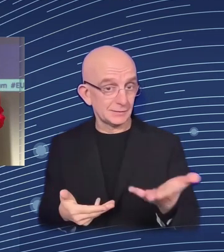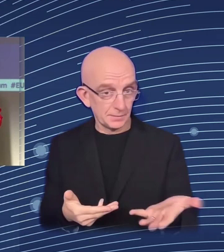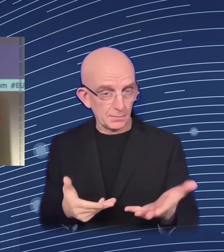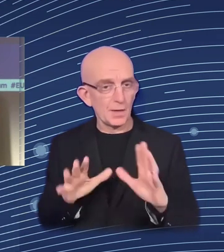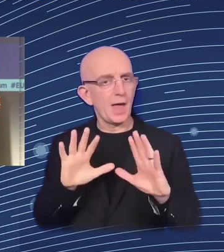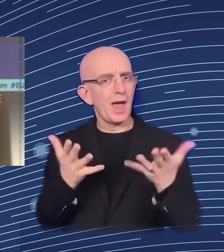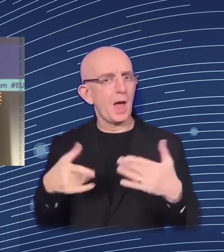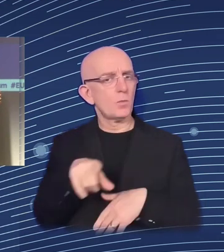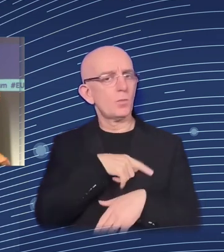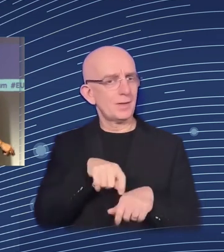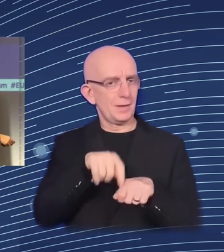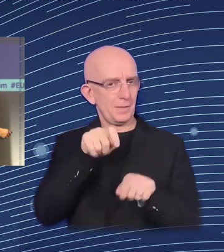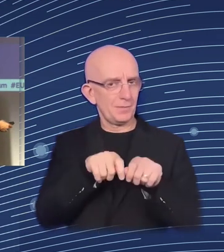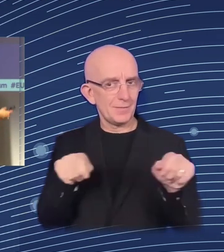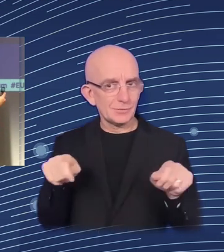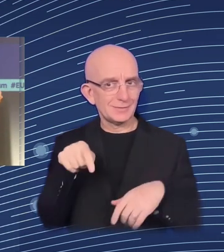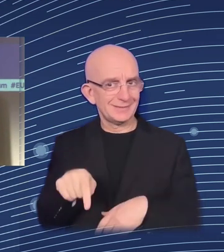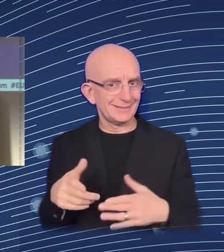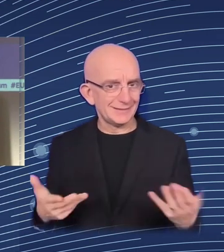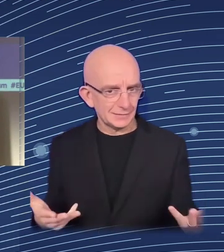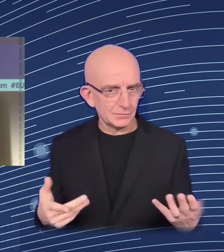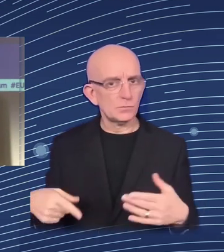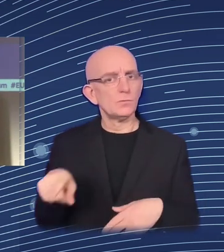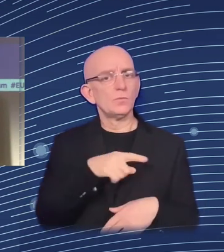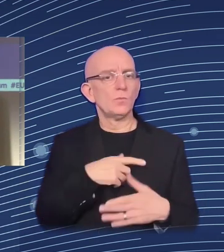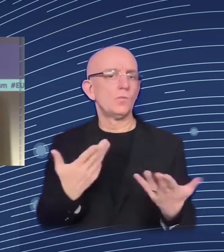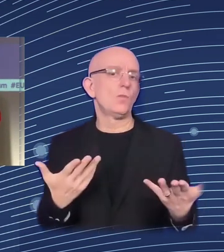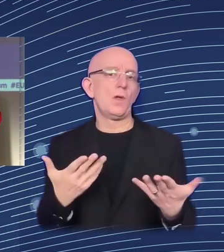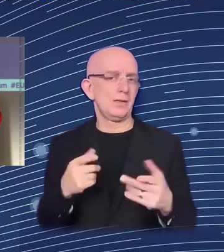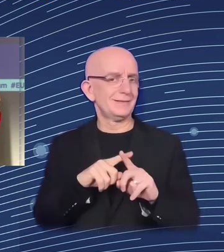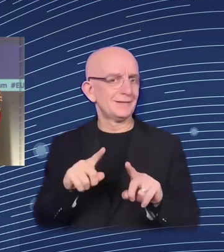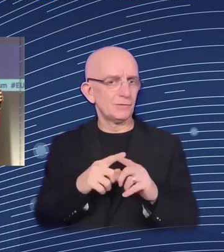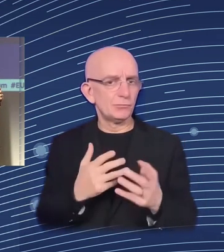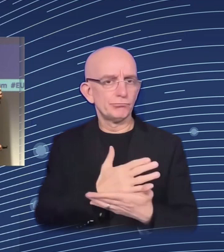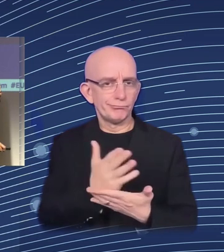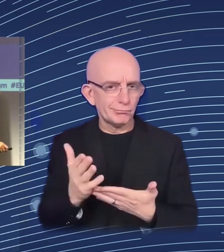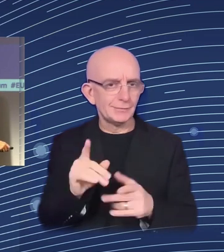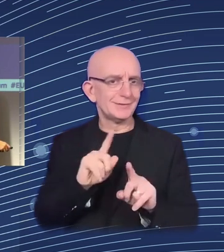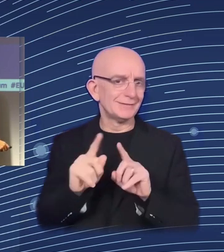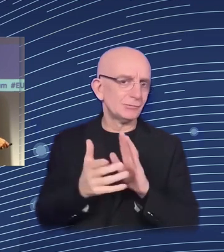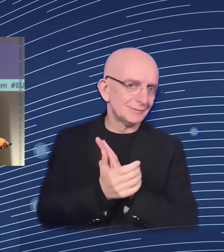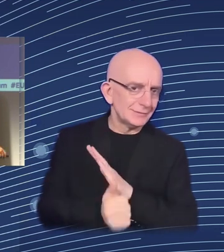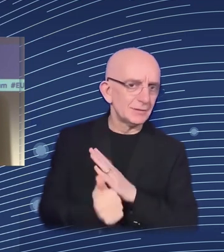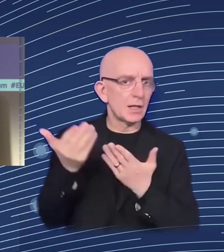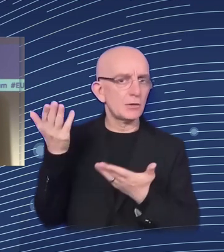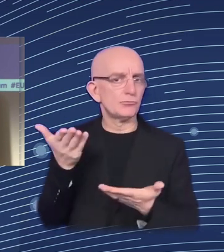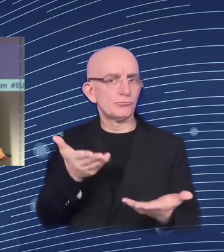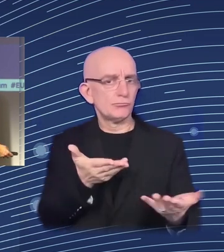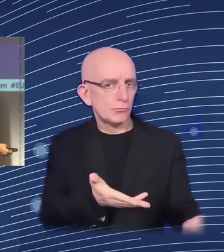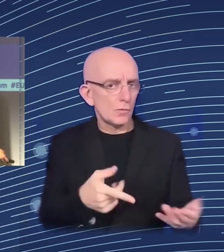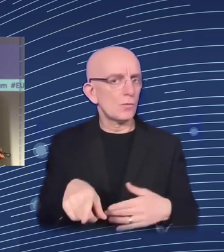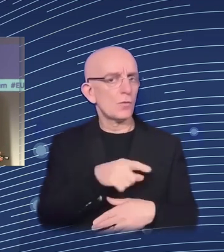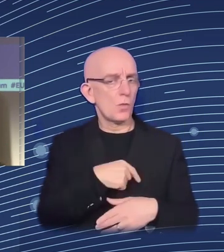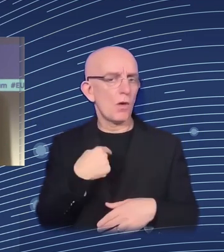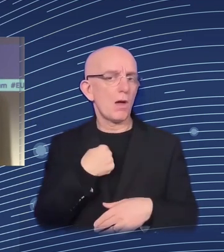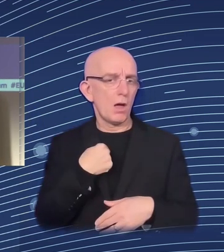give you an example. Some of my colleagues have been working now for almost two years on